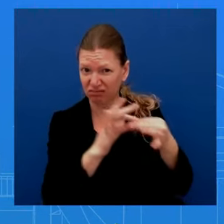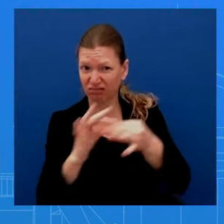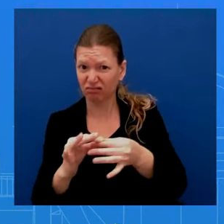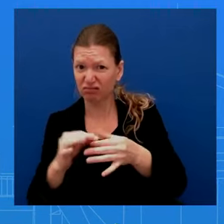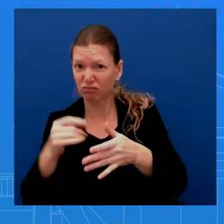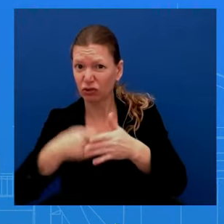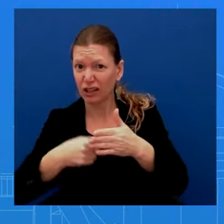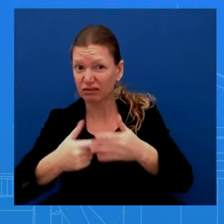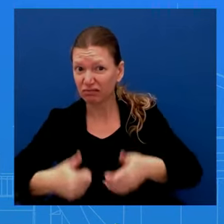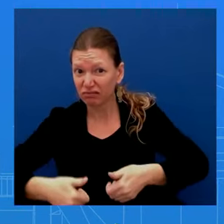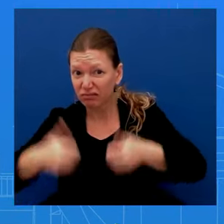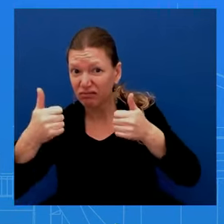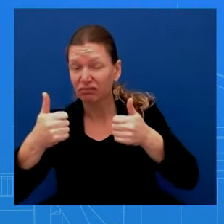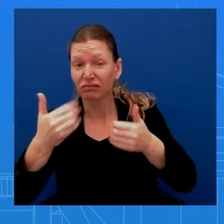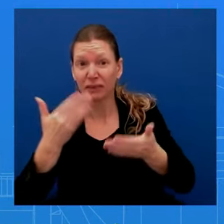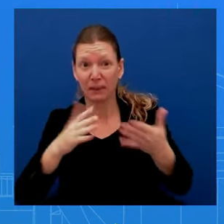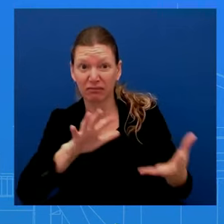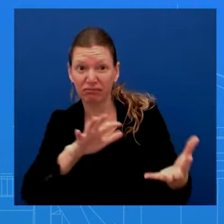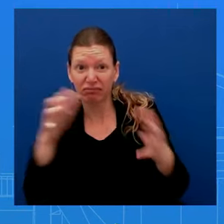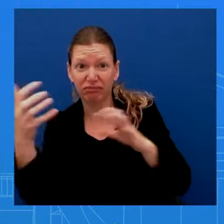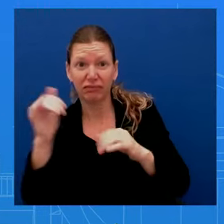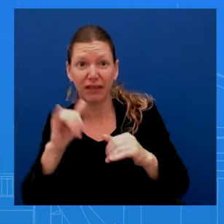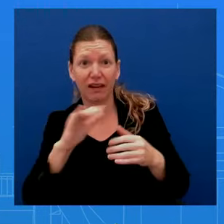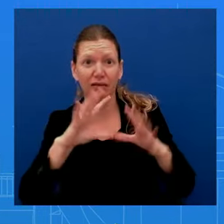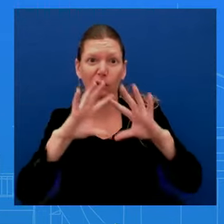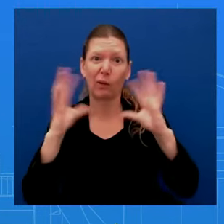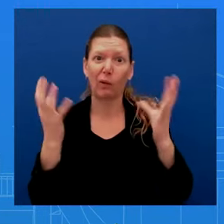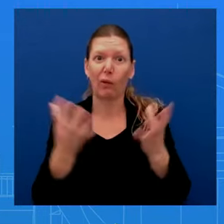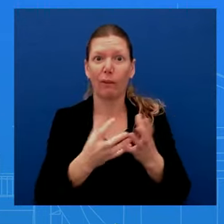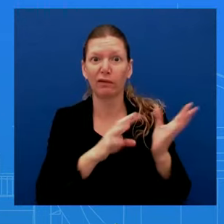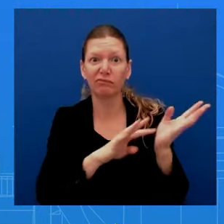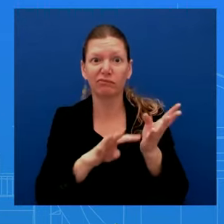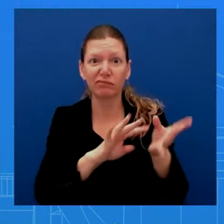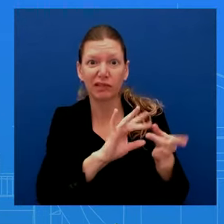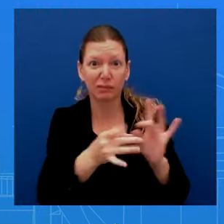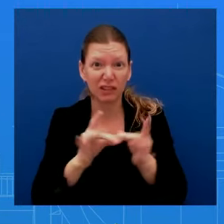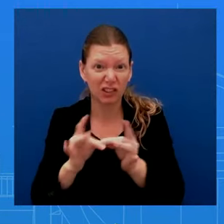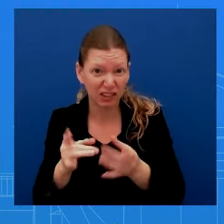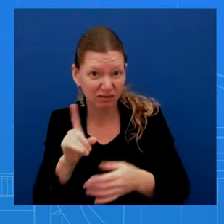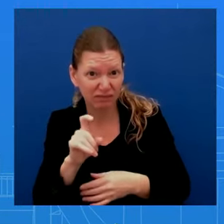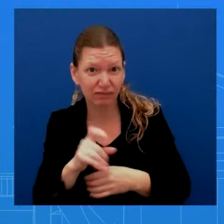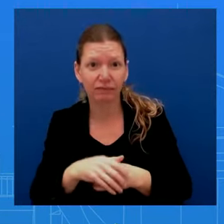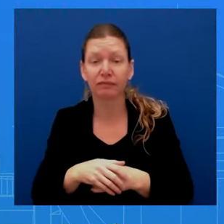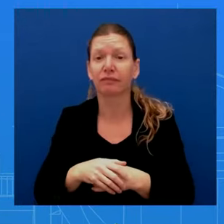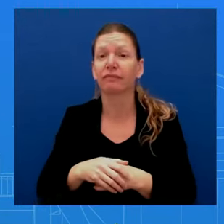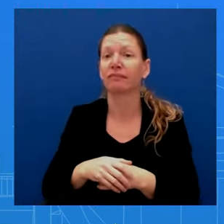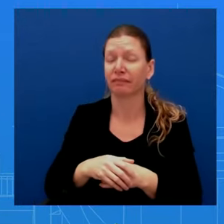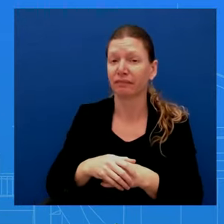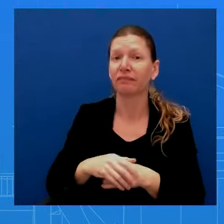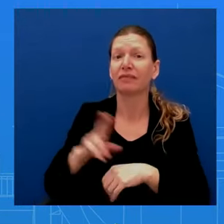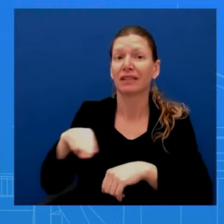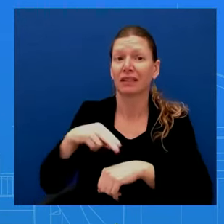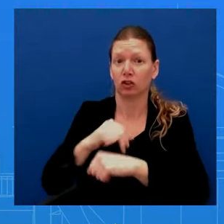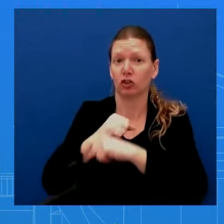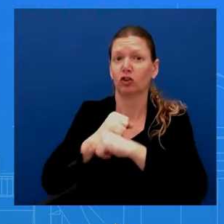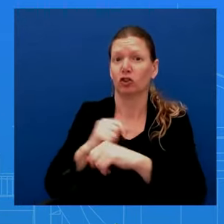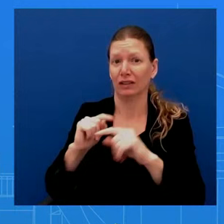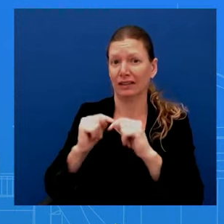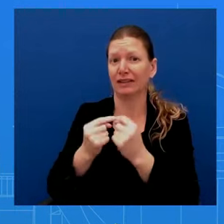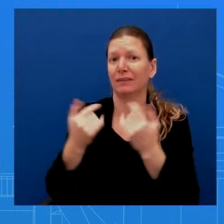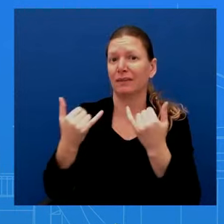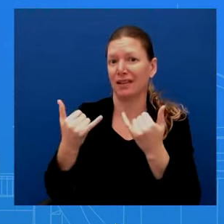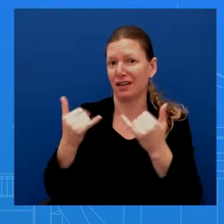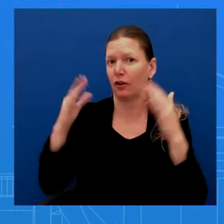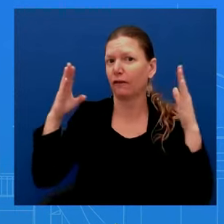security team is focusing on the attacks in the Red Sea area. We are